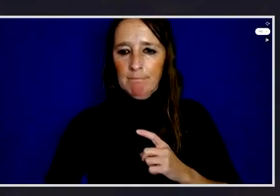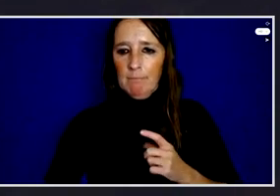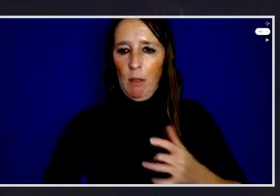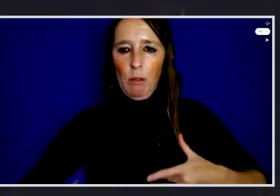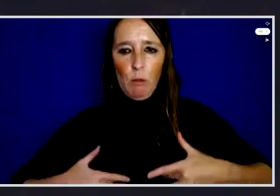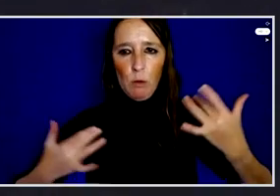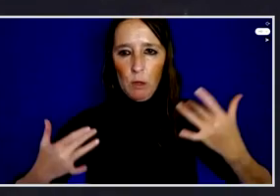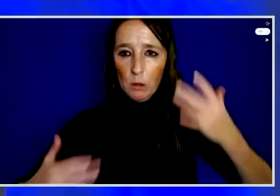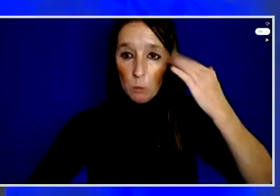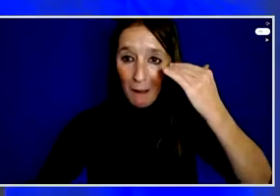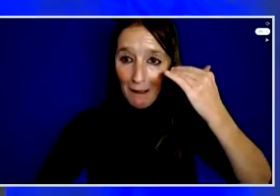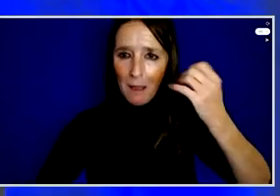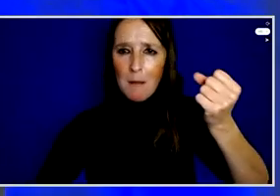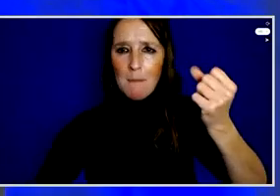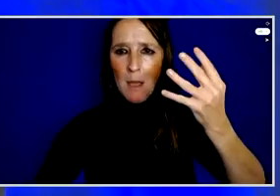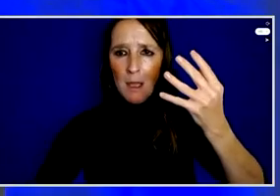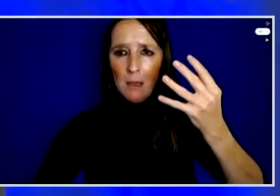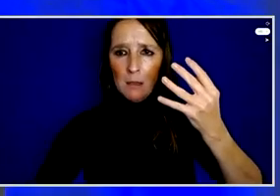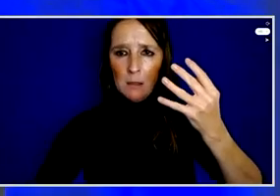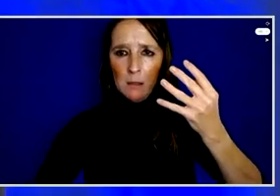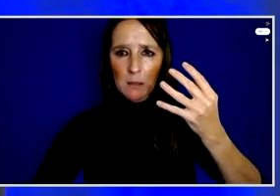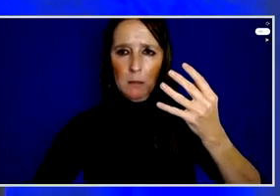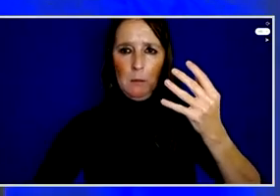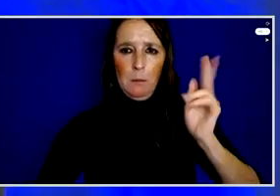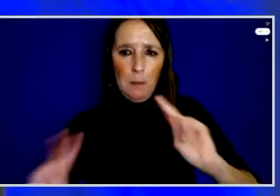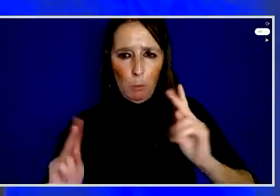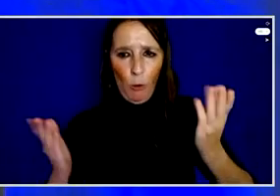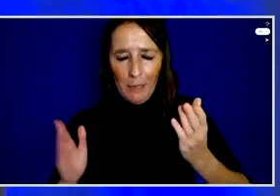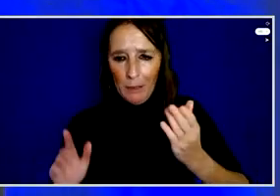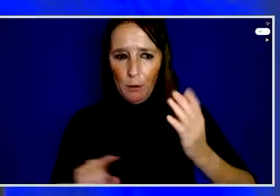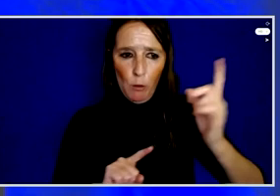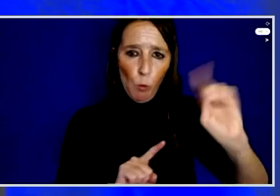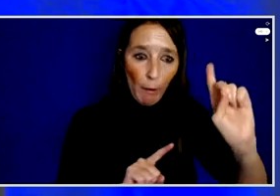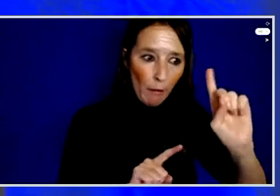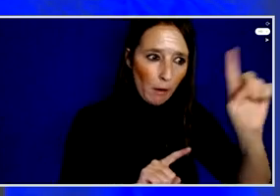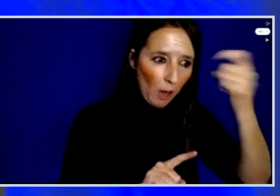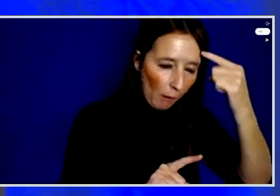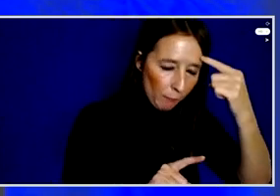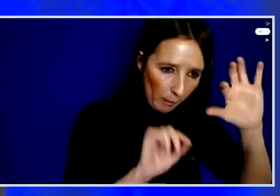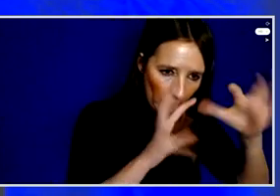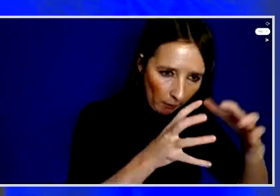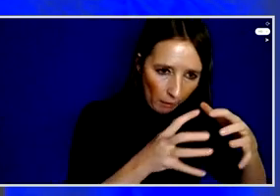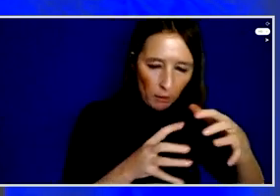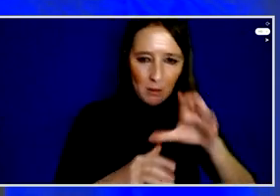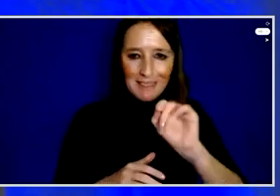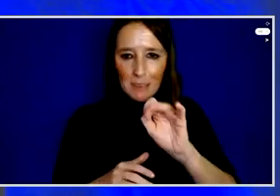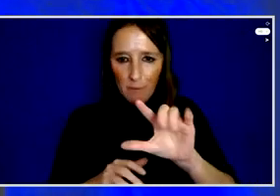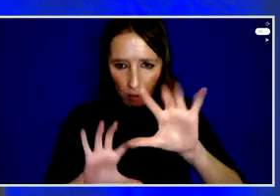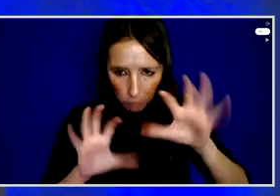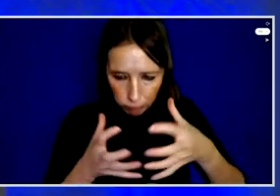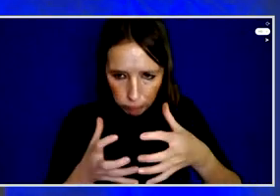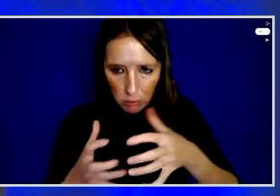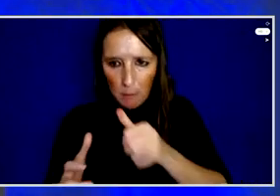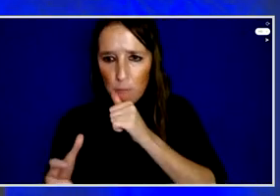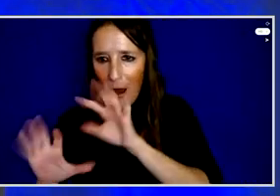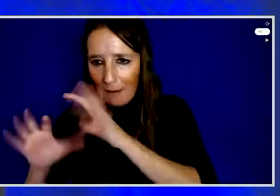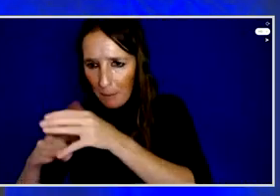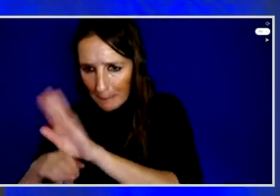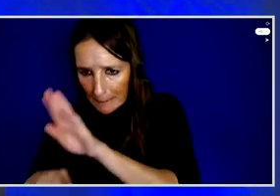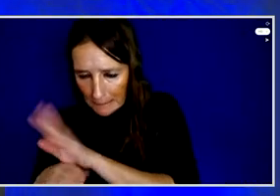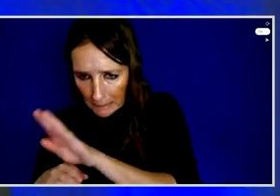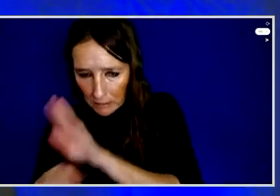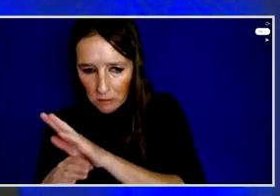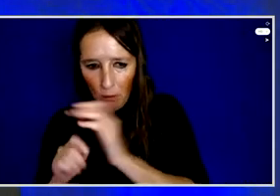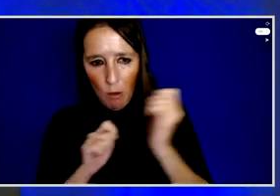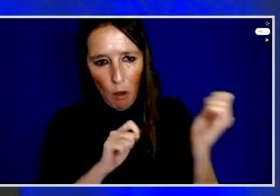with us this evening, from government, from civil society, and NGOs, from the private sector, all of whom are engaged